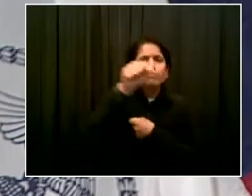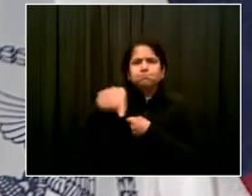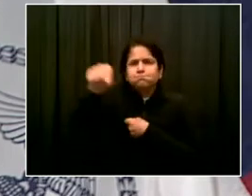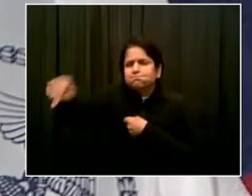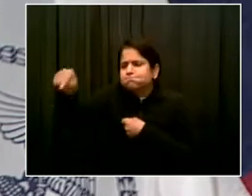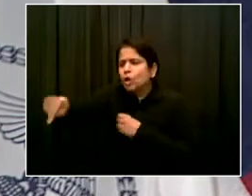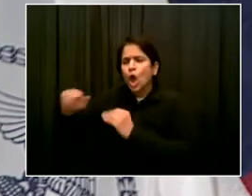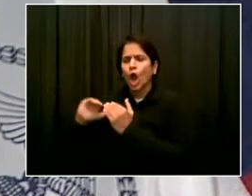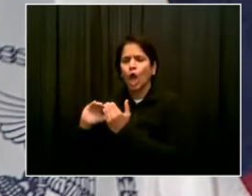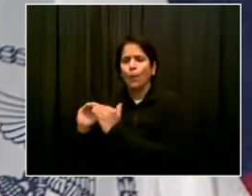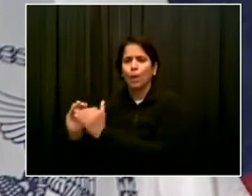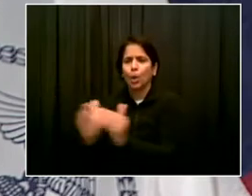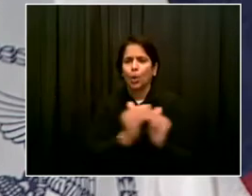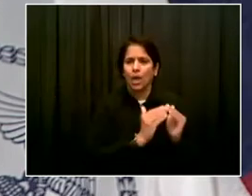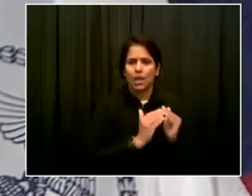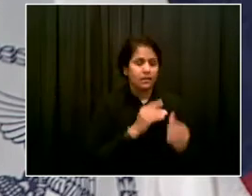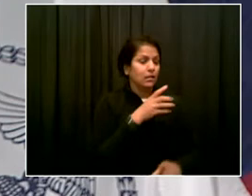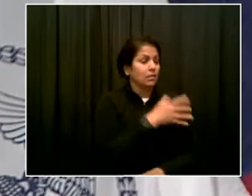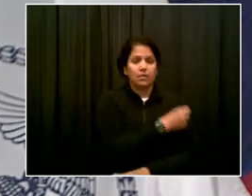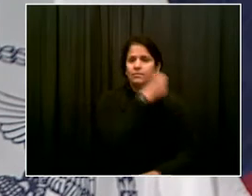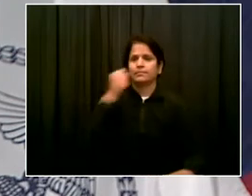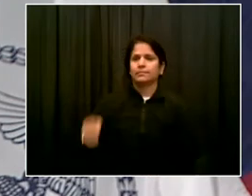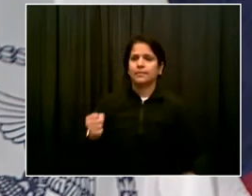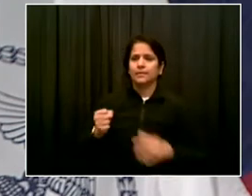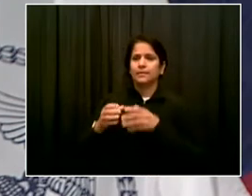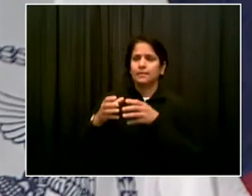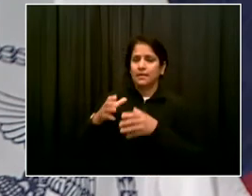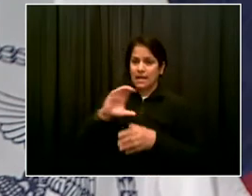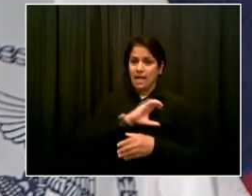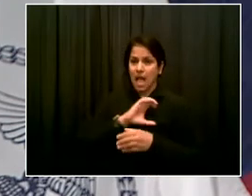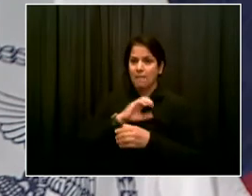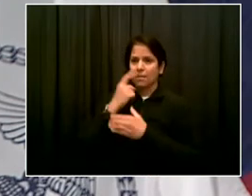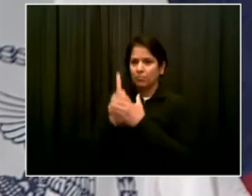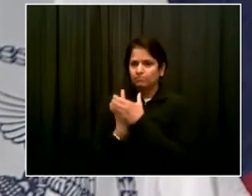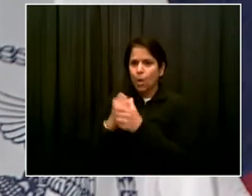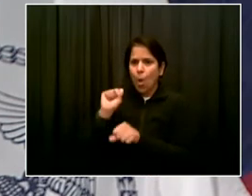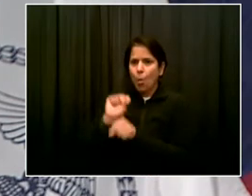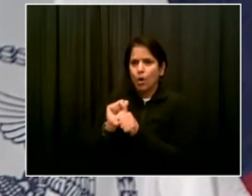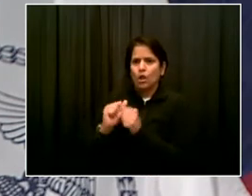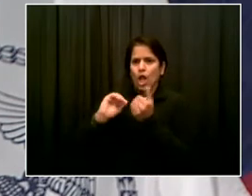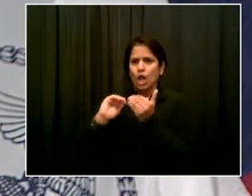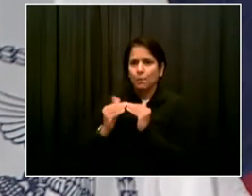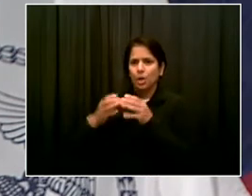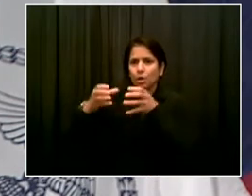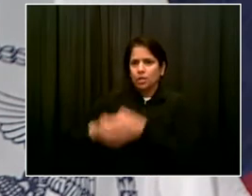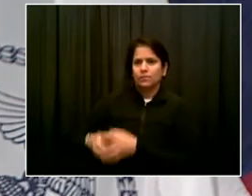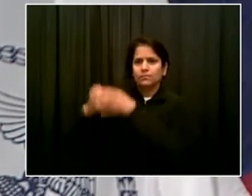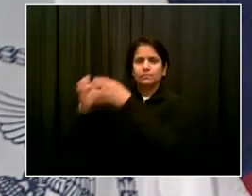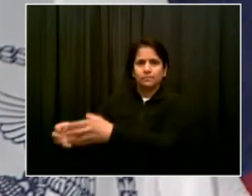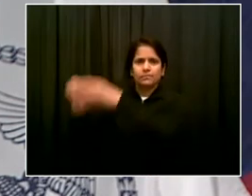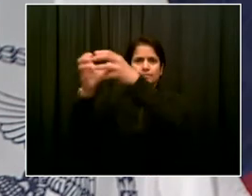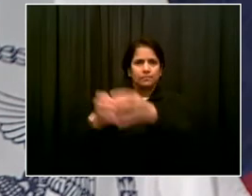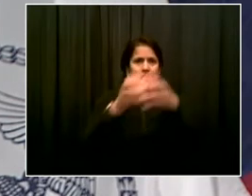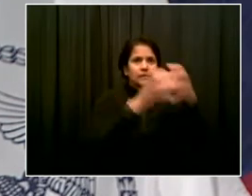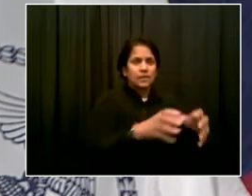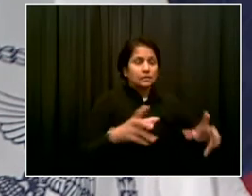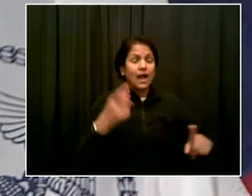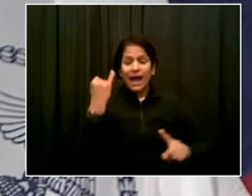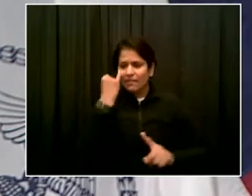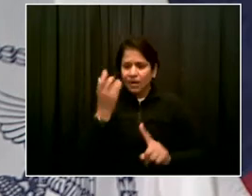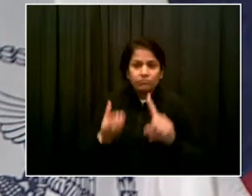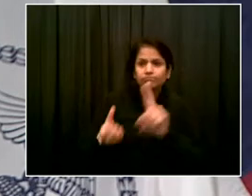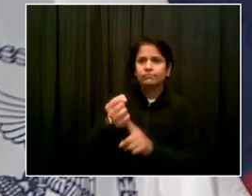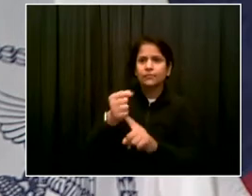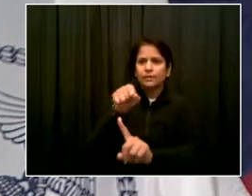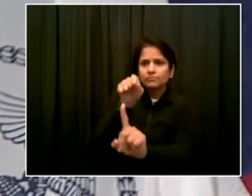already. I saw it, you know, Wagner houses in East Harlem on Friday. And that's how we're going to move forward. So I think we're